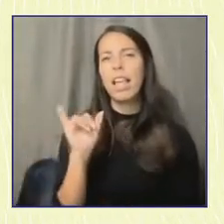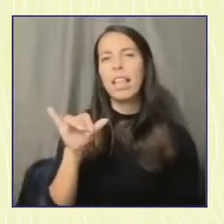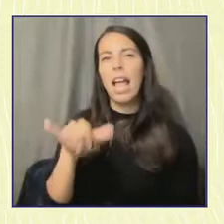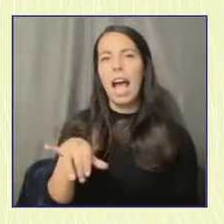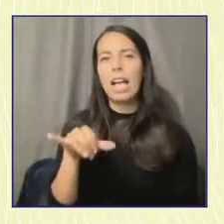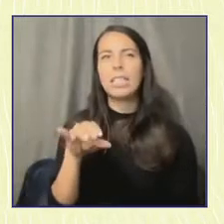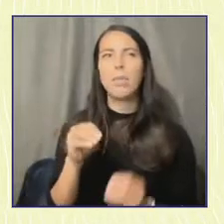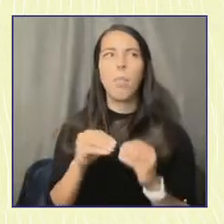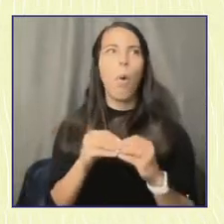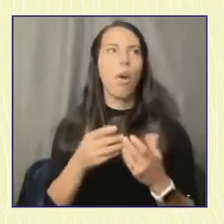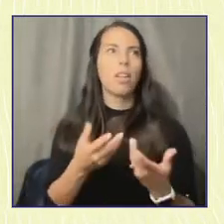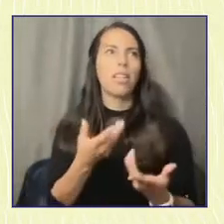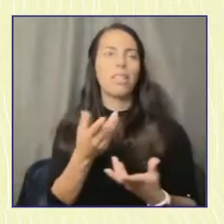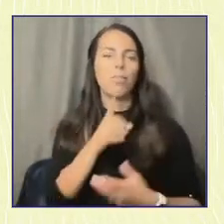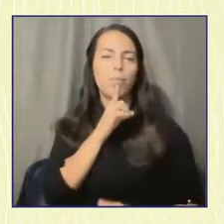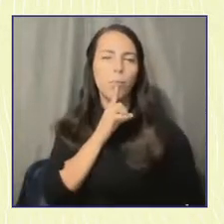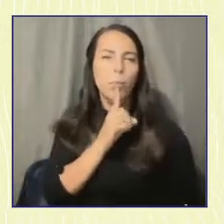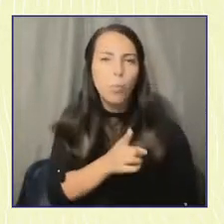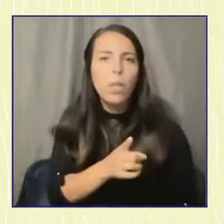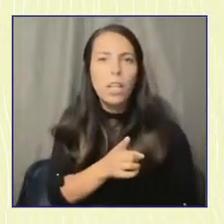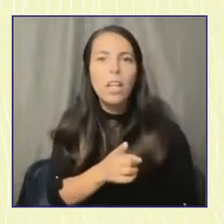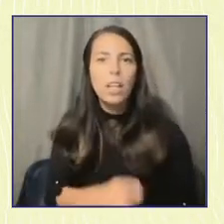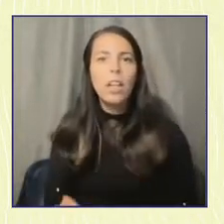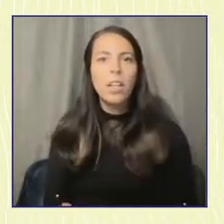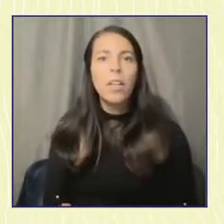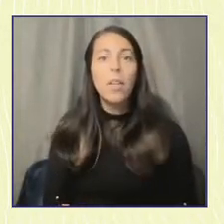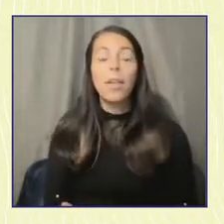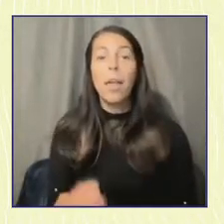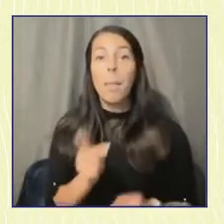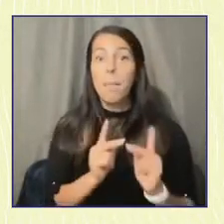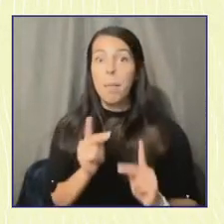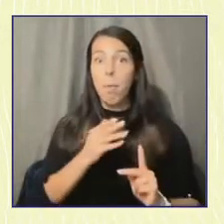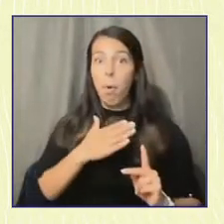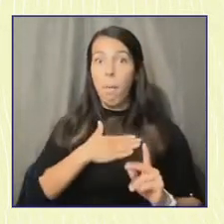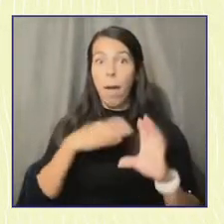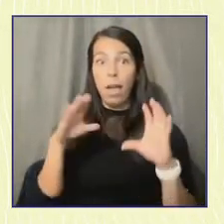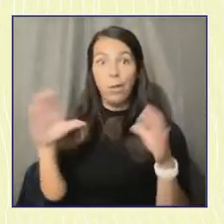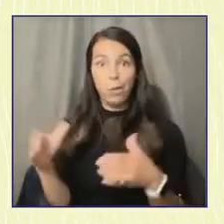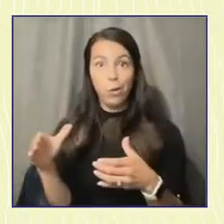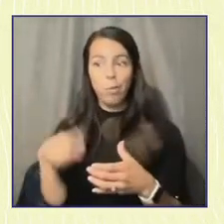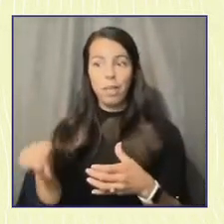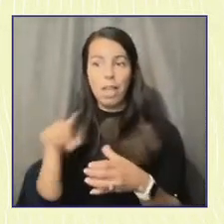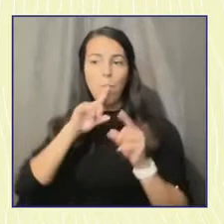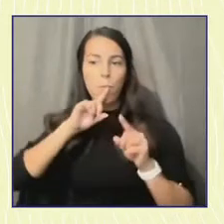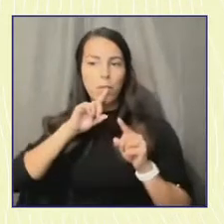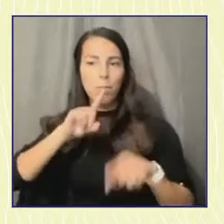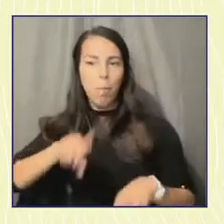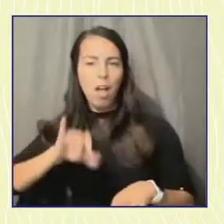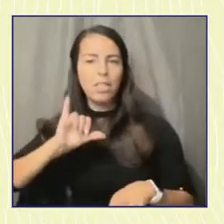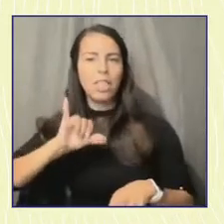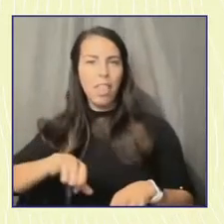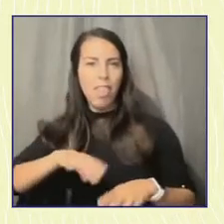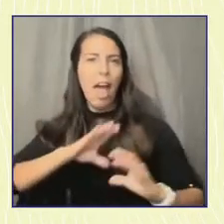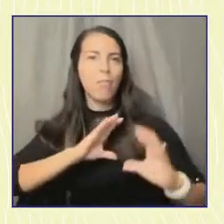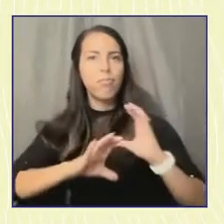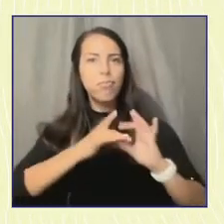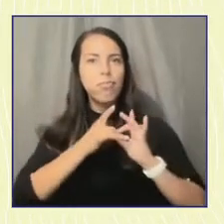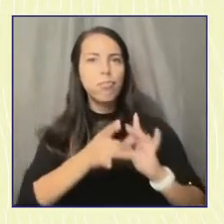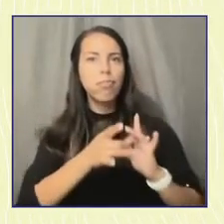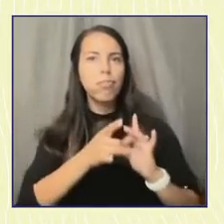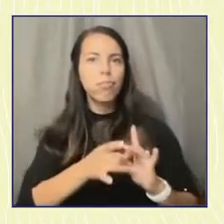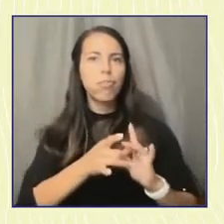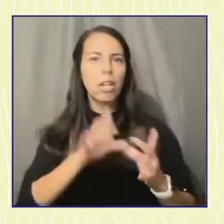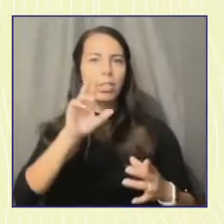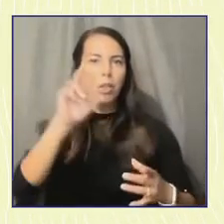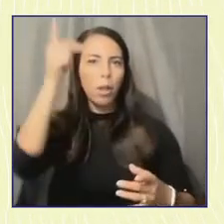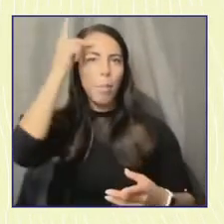just not a lot of young people in my network, so I think, respond to the kind of transactional political interactions that we have. When you get